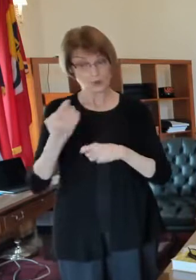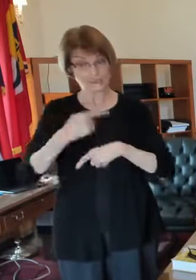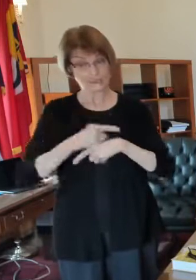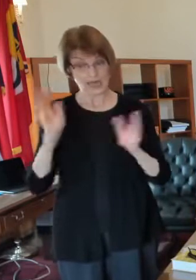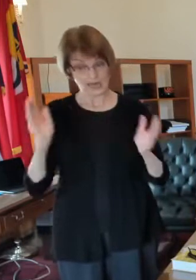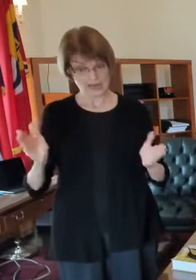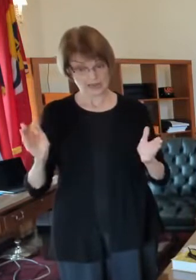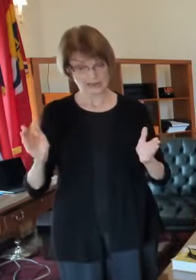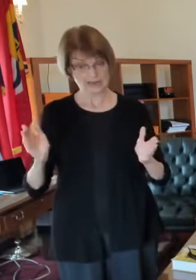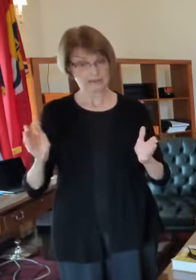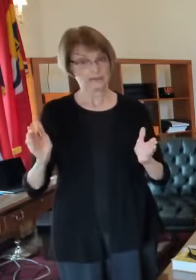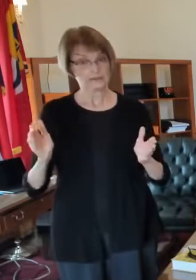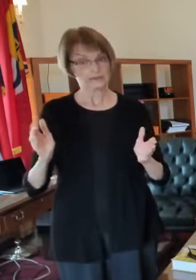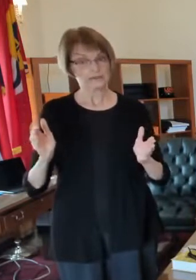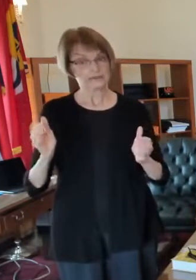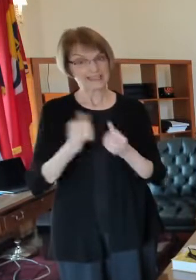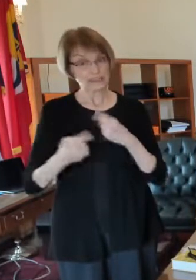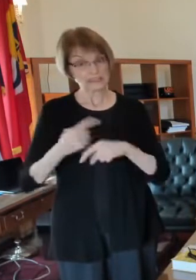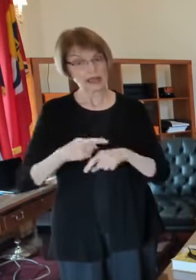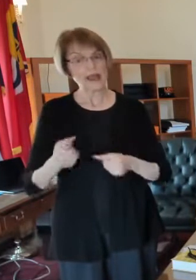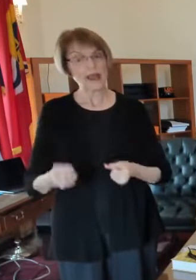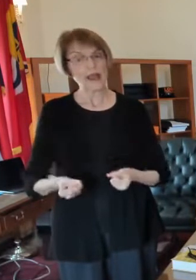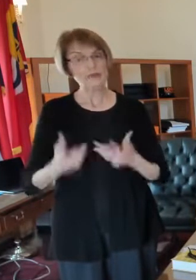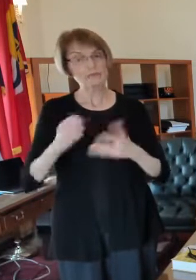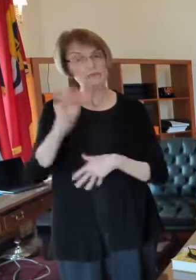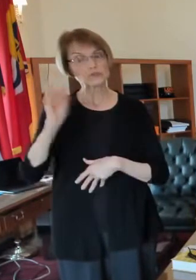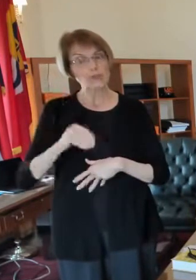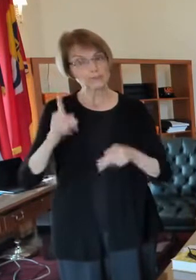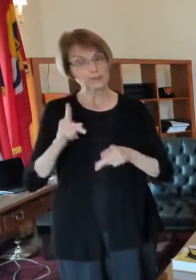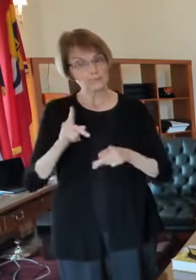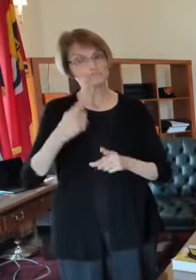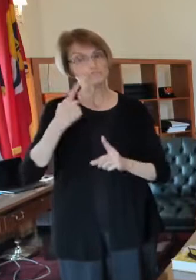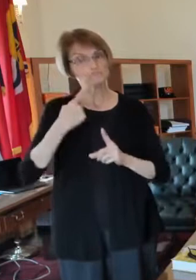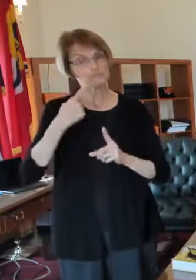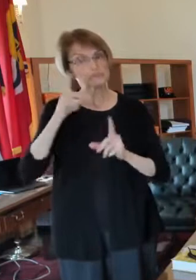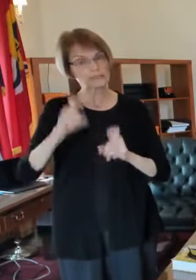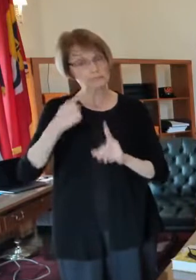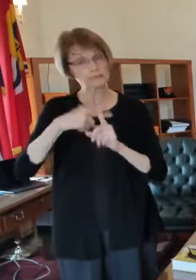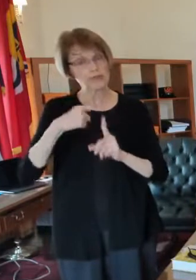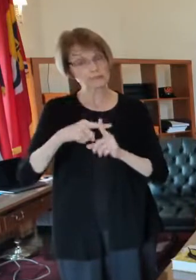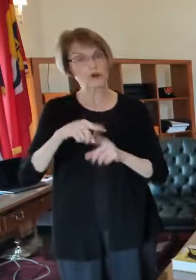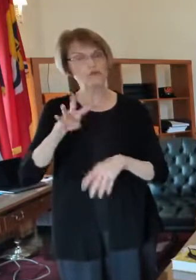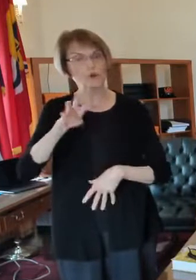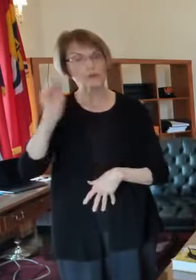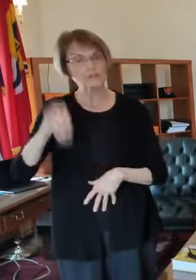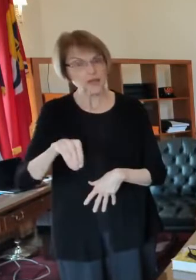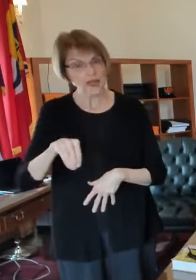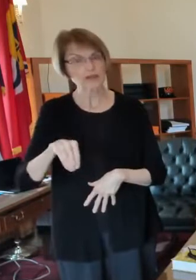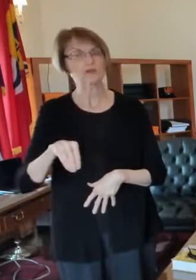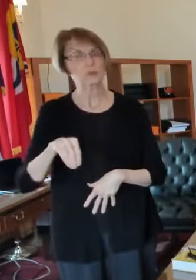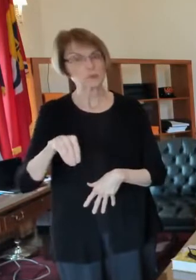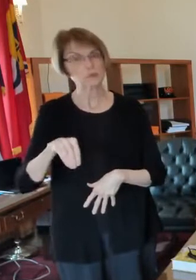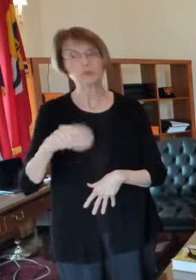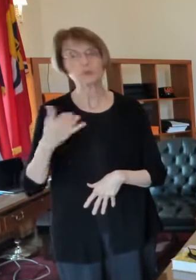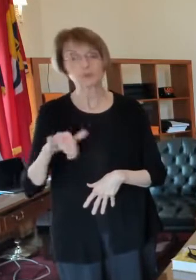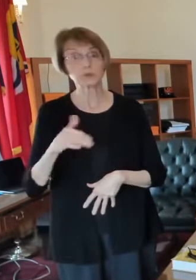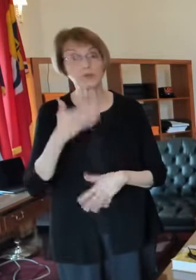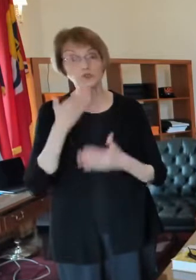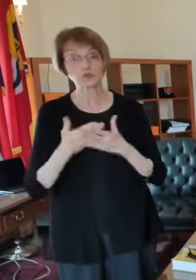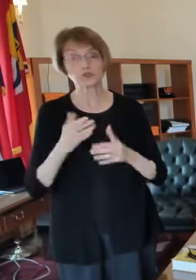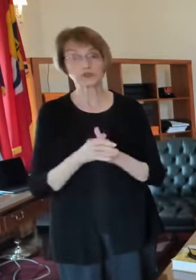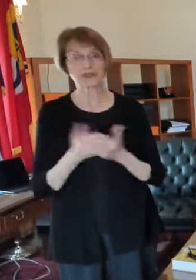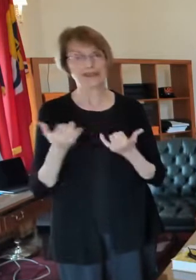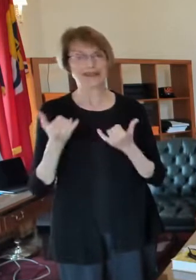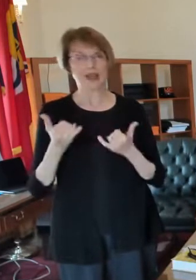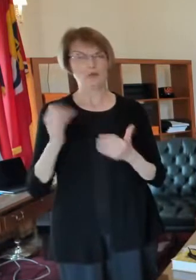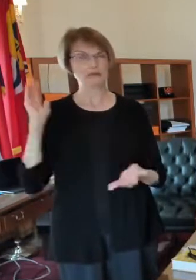percent um so that's also real real good and you know there's not as much testing being done now